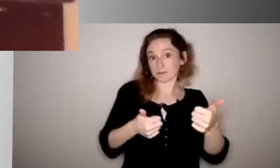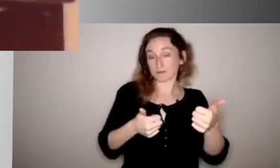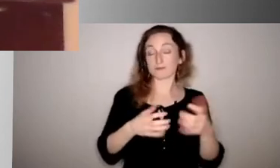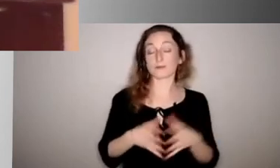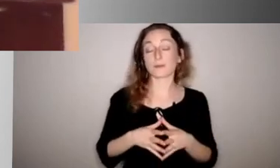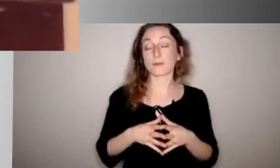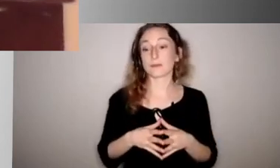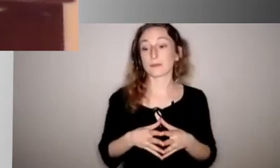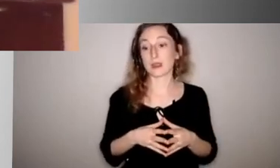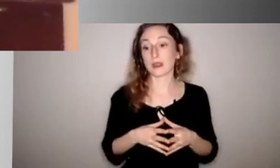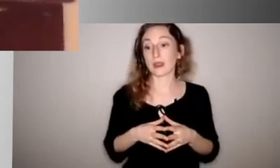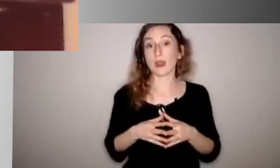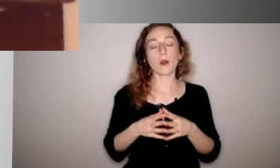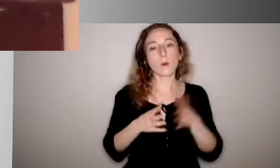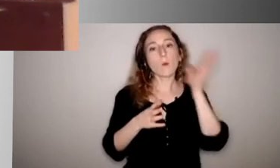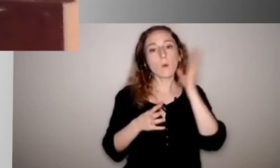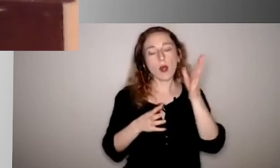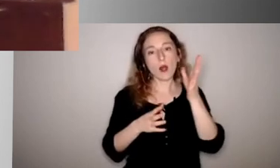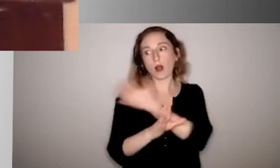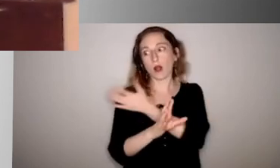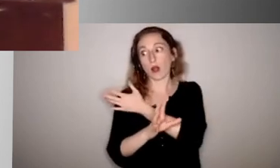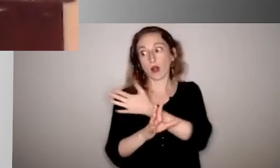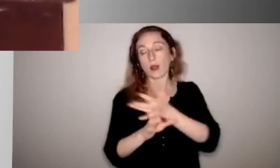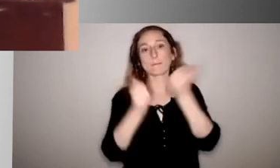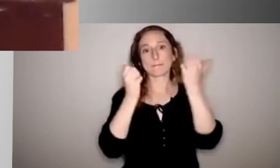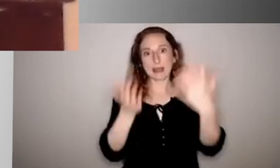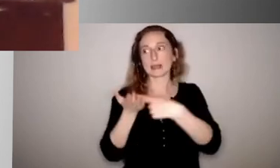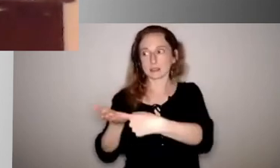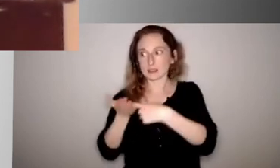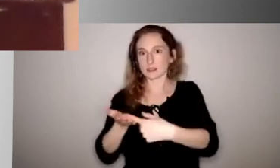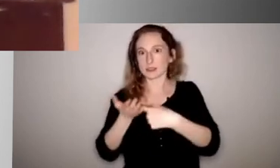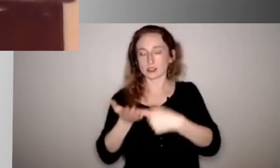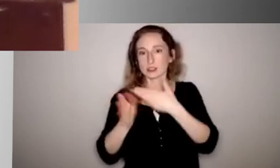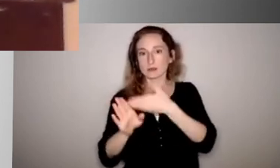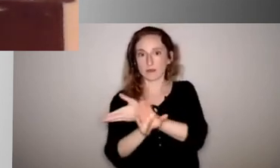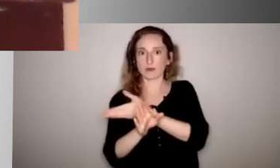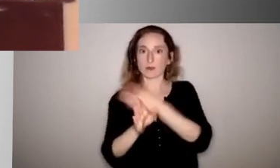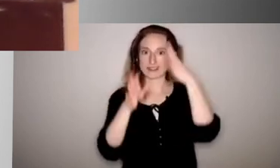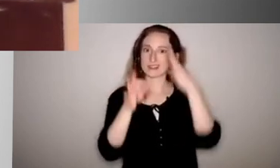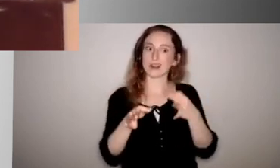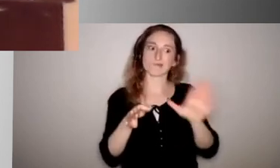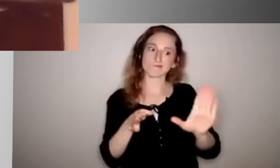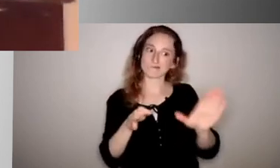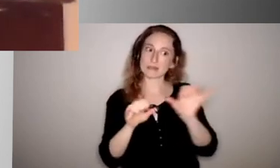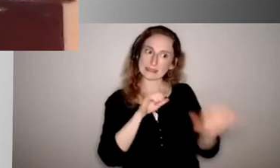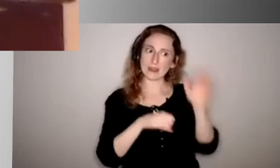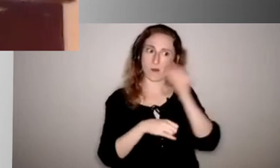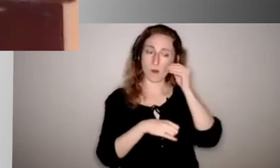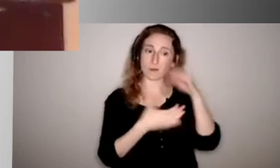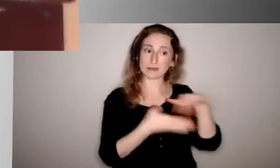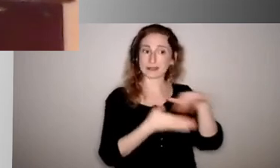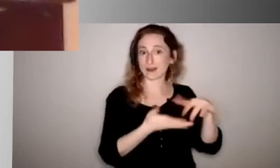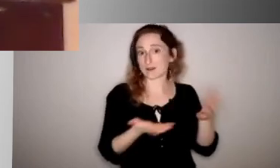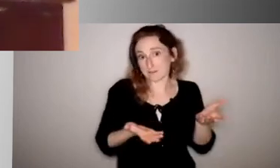we'll have plenty of discussions before we get to that point, but it will be progressive in that way. And, and again,